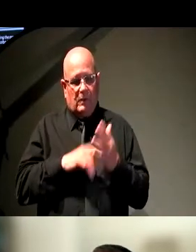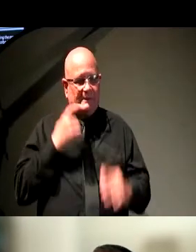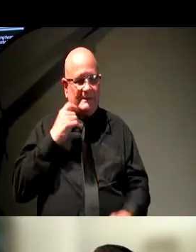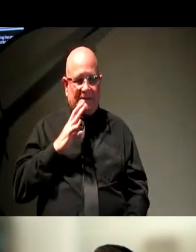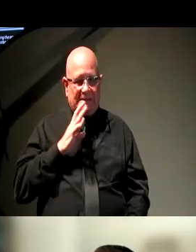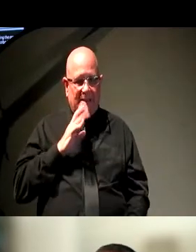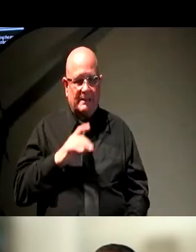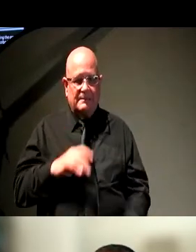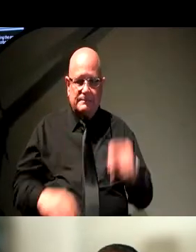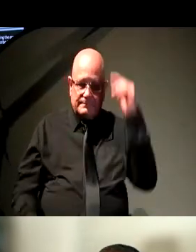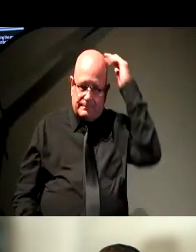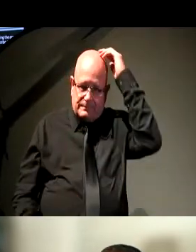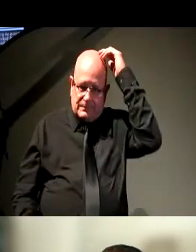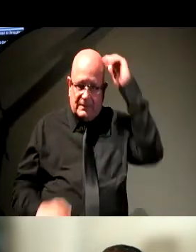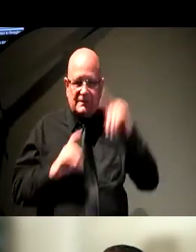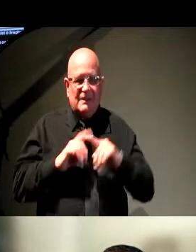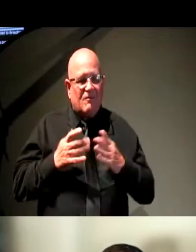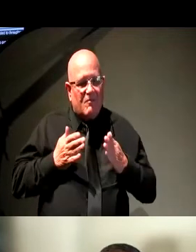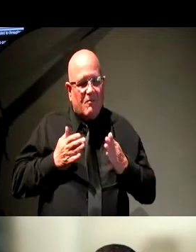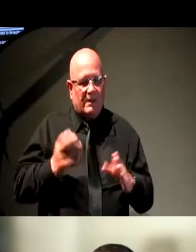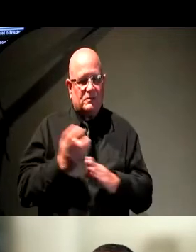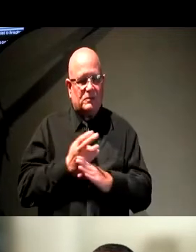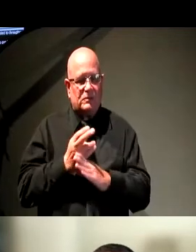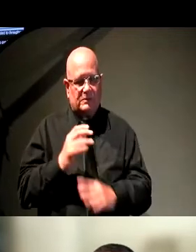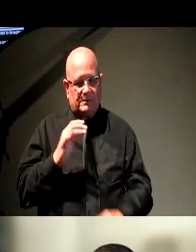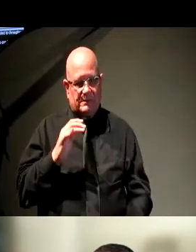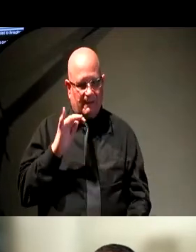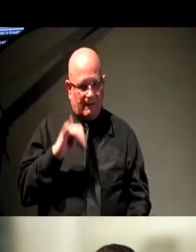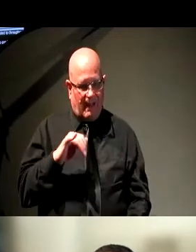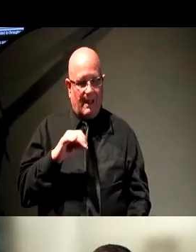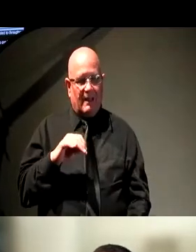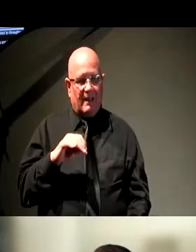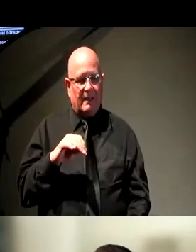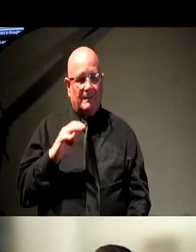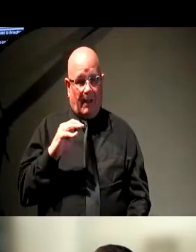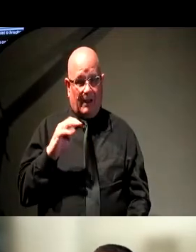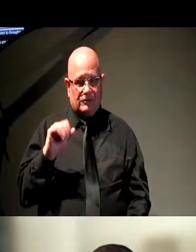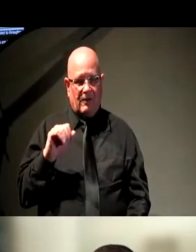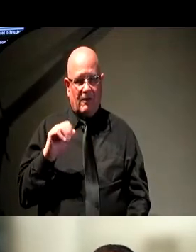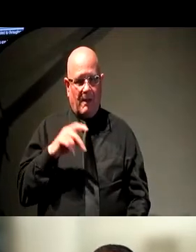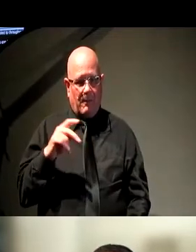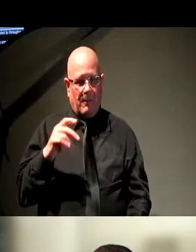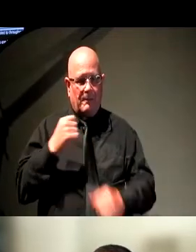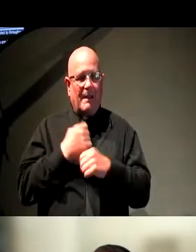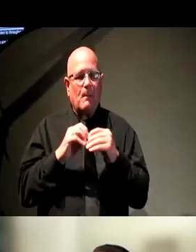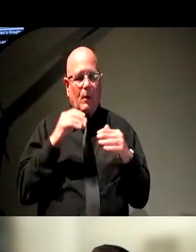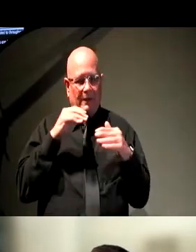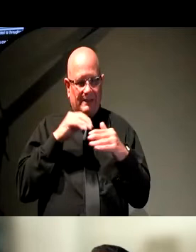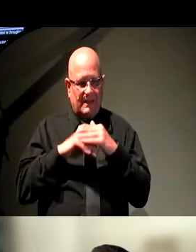there are techniques that you can use in Microsoft PowerPoint to create more accessible slides,